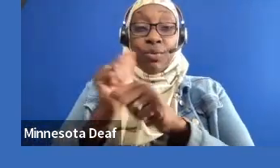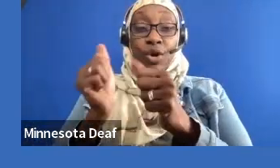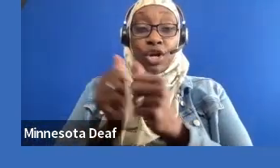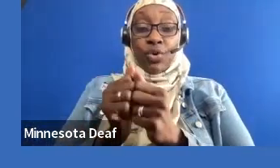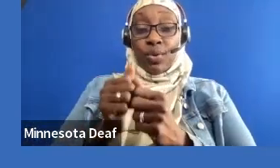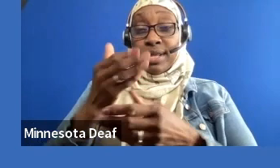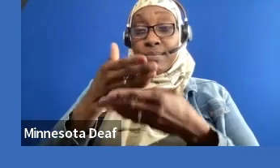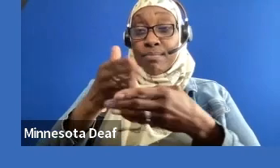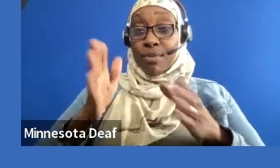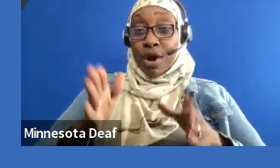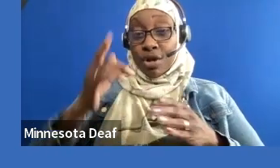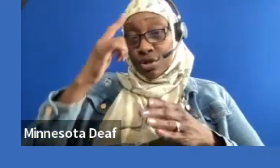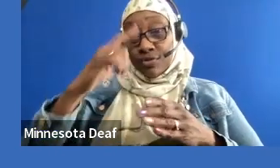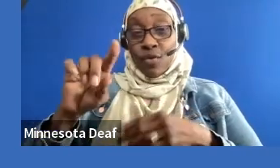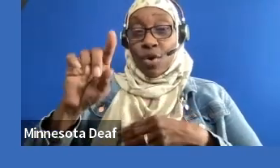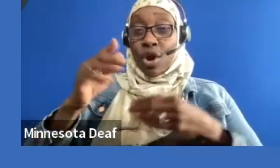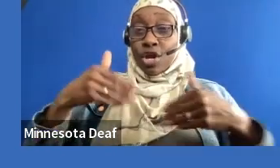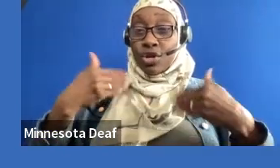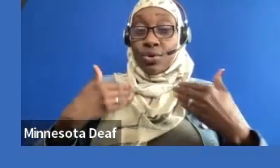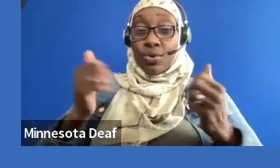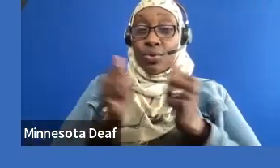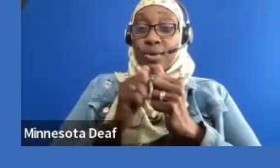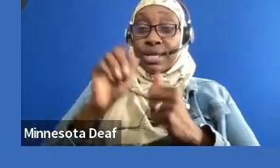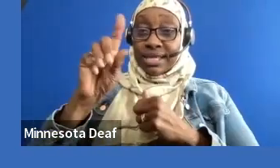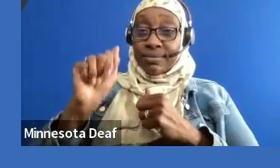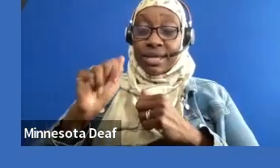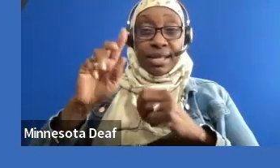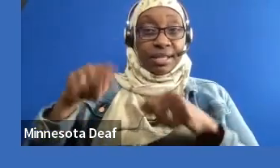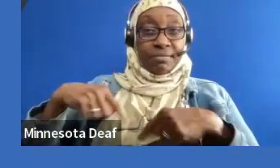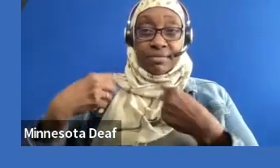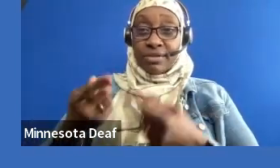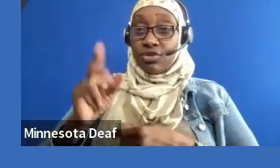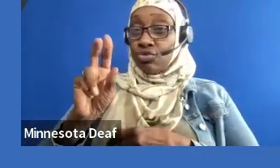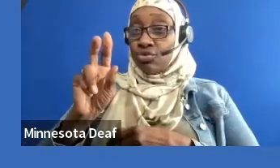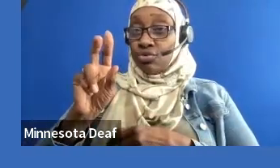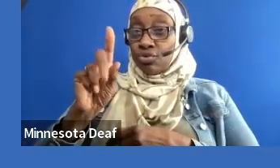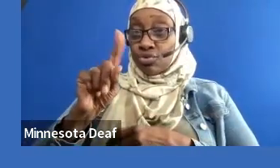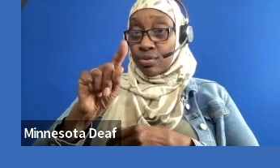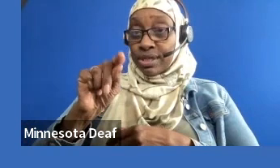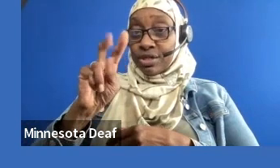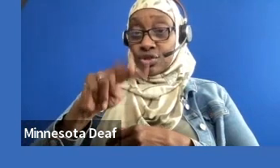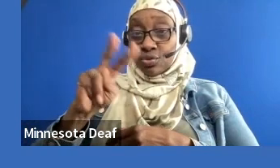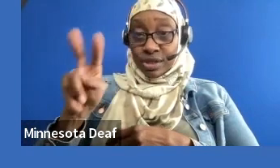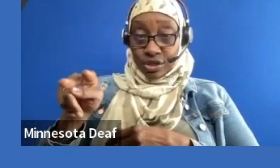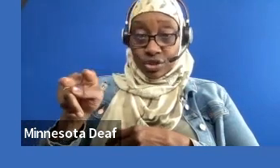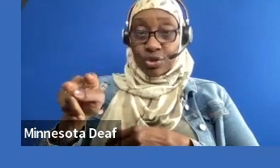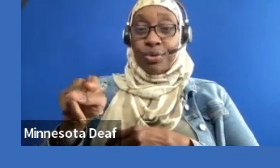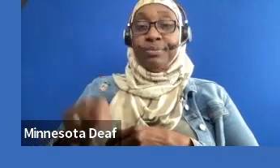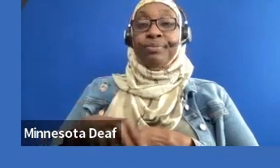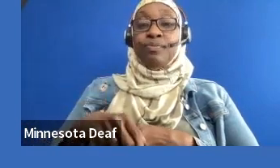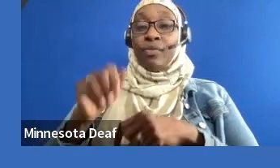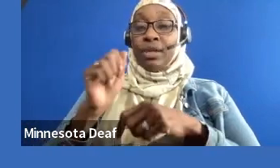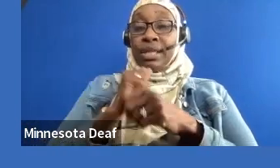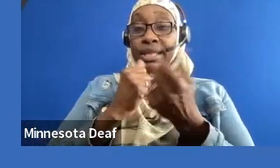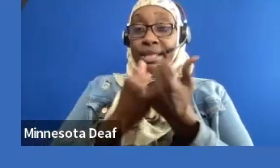2022. Prior to working at PYD, they work with folks experiencing chronic homelessness as a